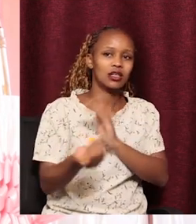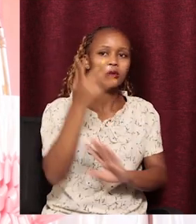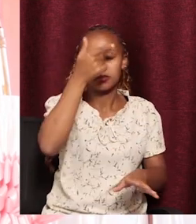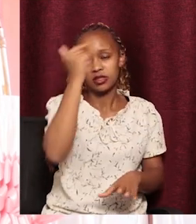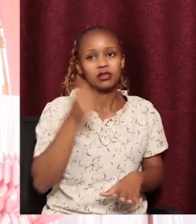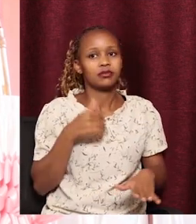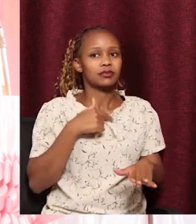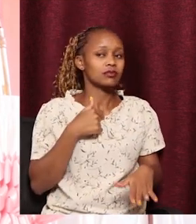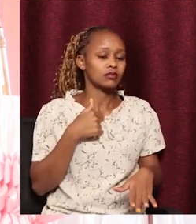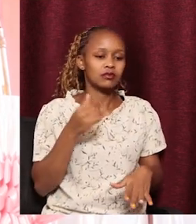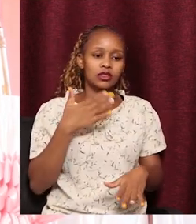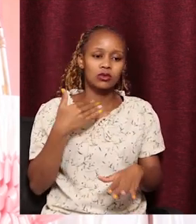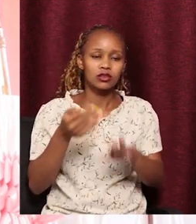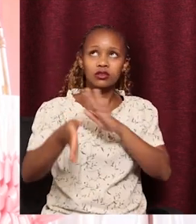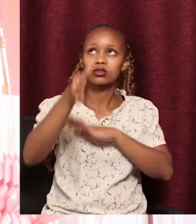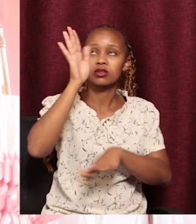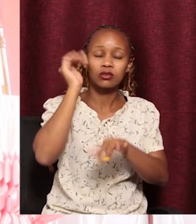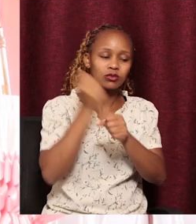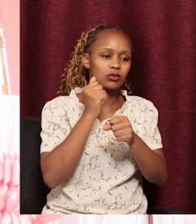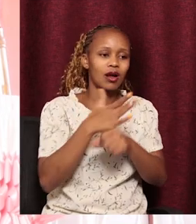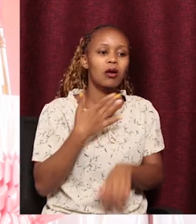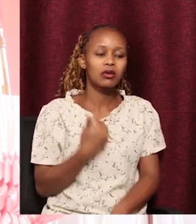Because I am intending to do God's business.